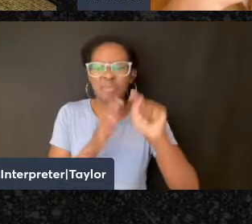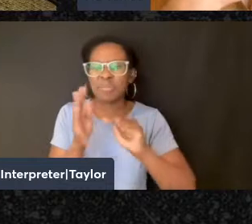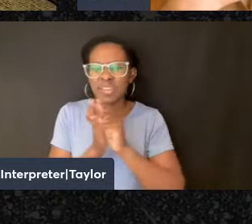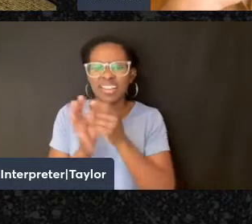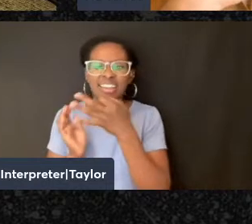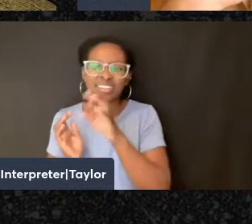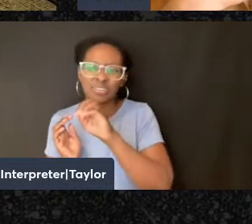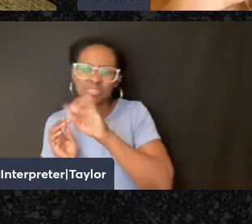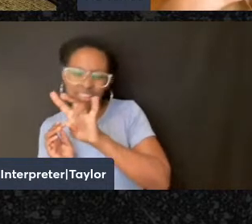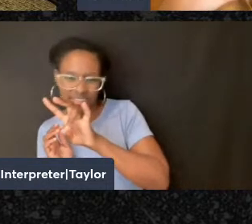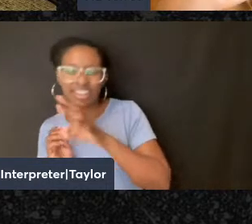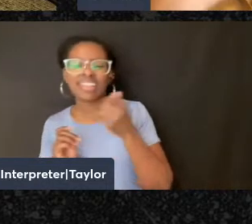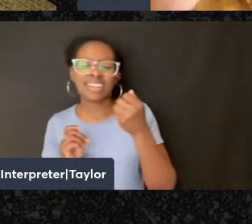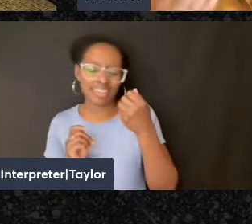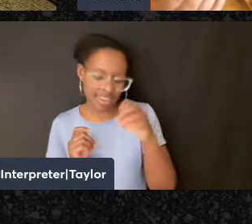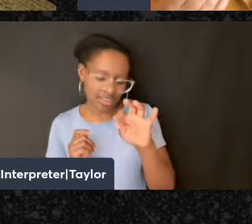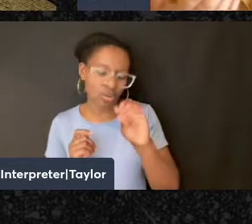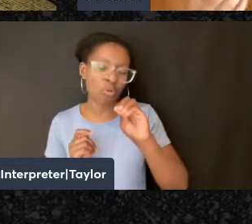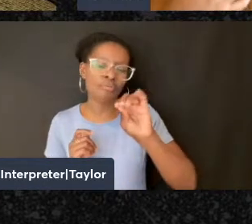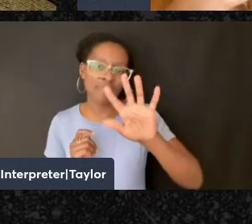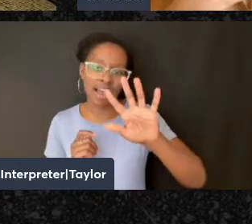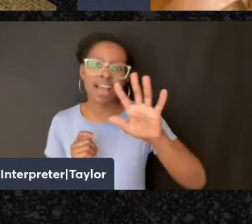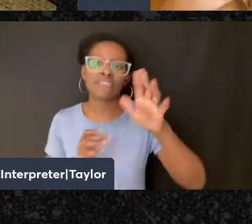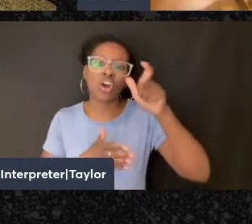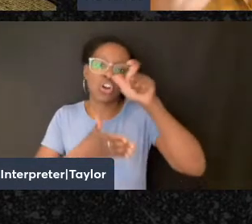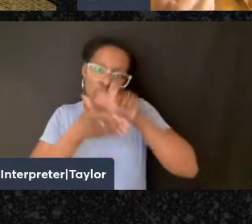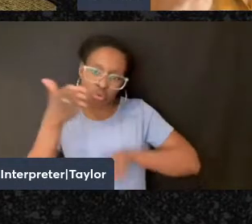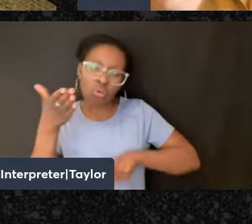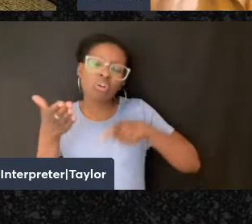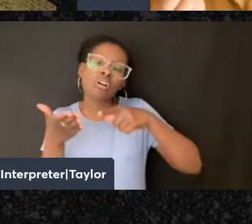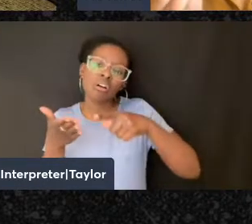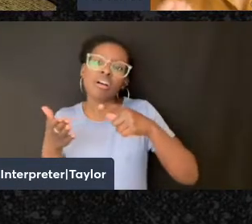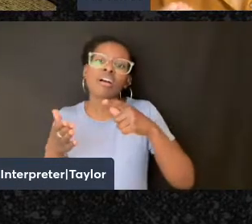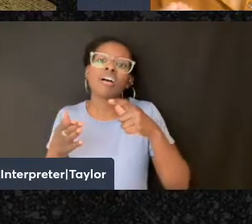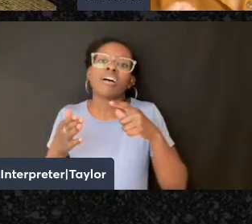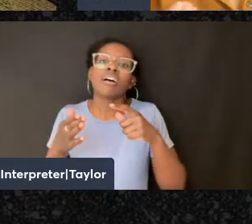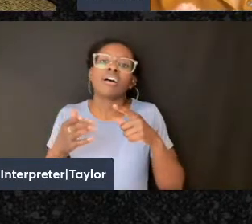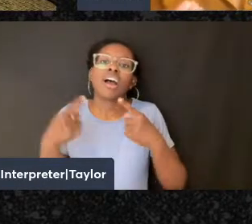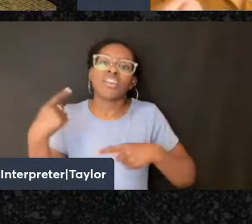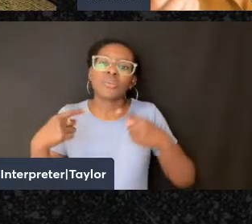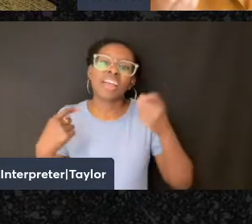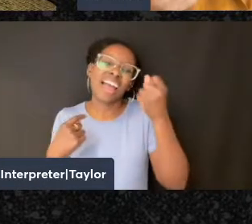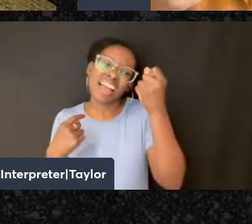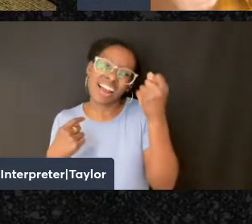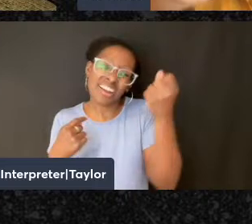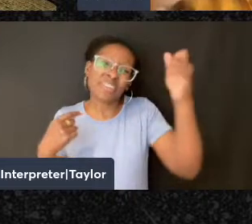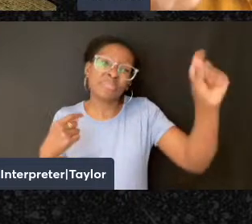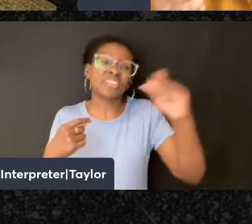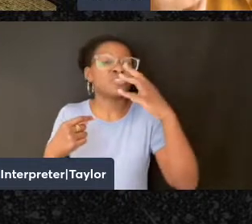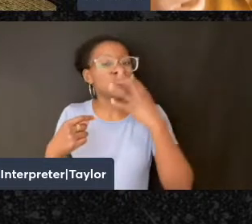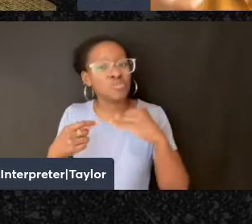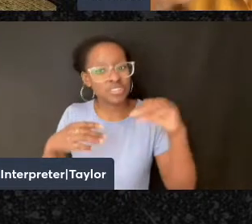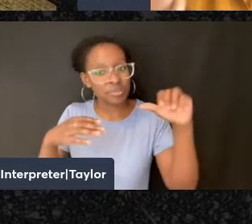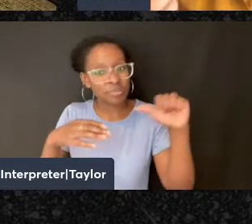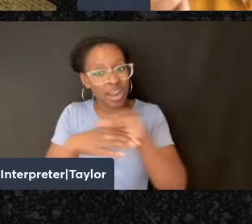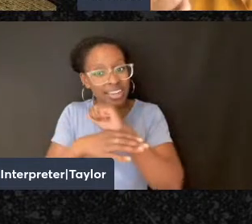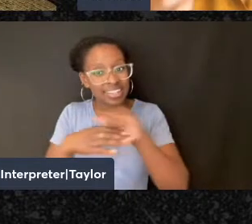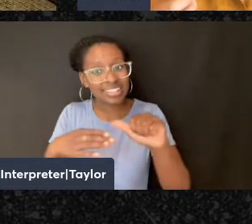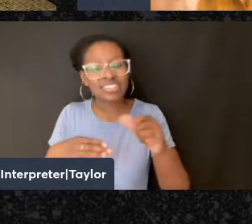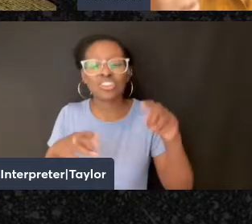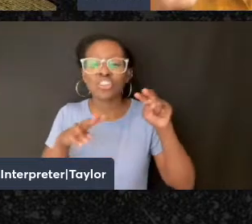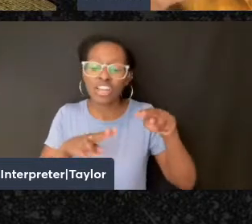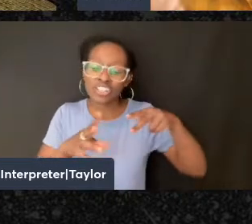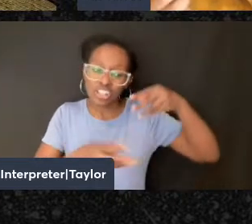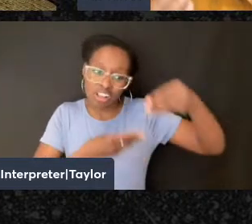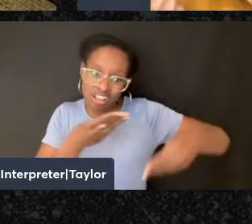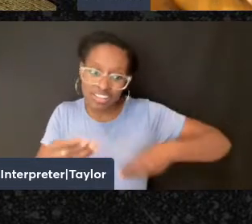1935 article is she's arguing for anarchism as a Jewish practice because she's looking at genealogies of mutual